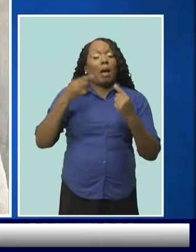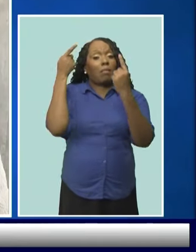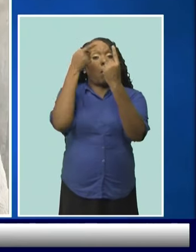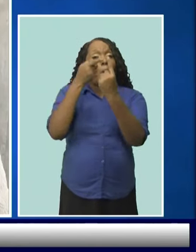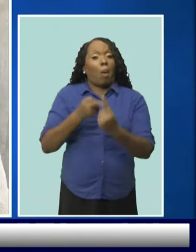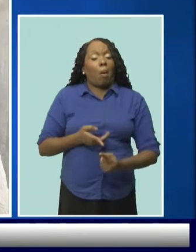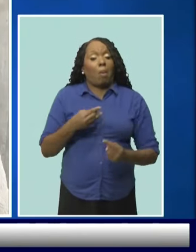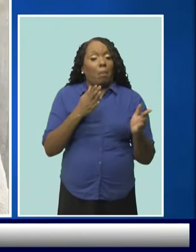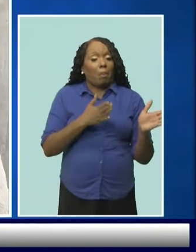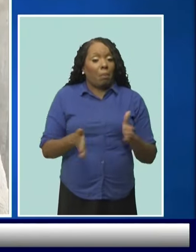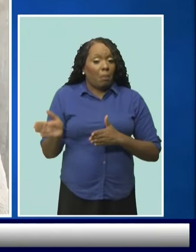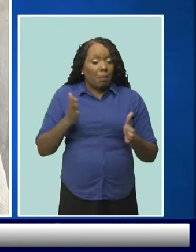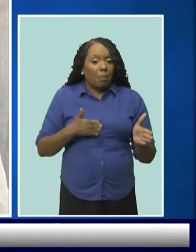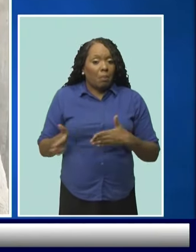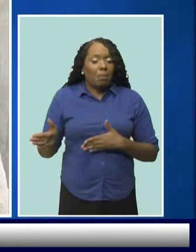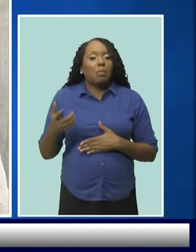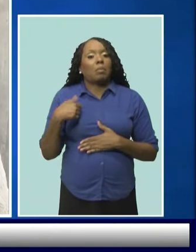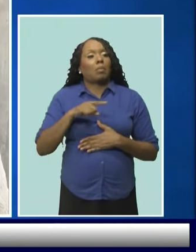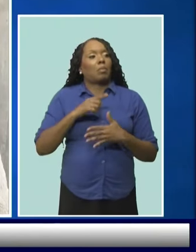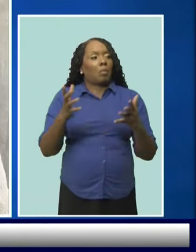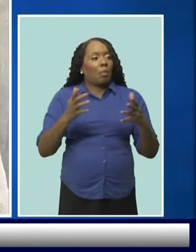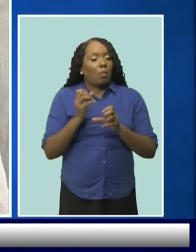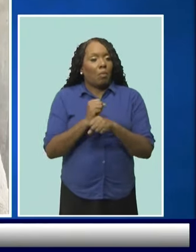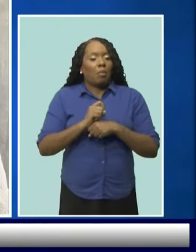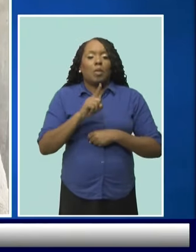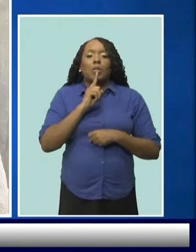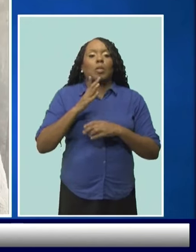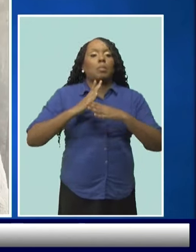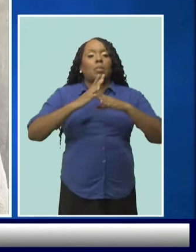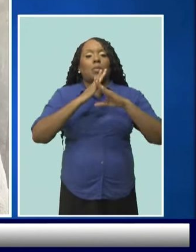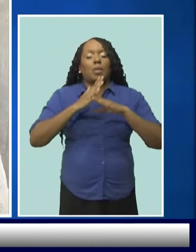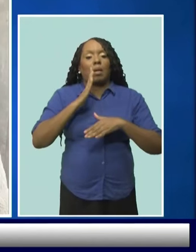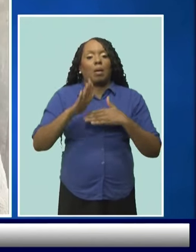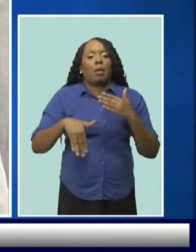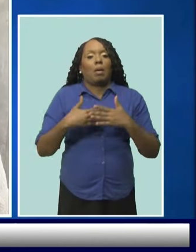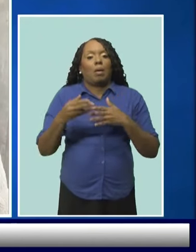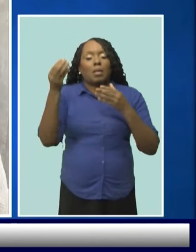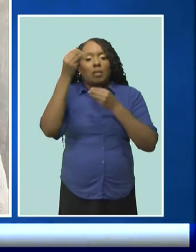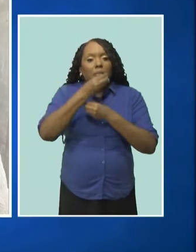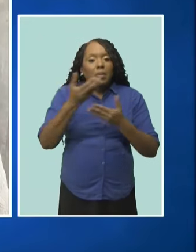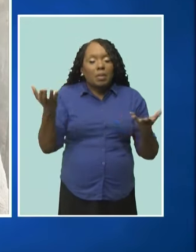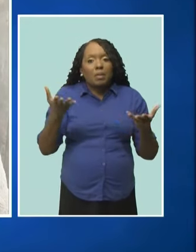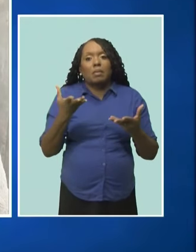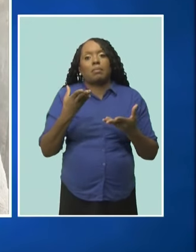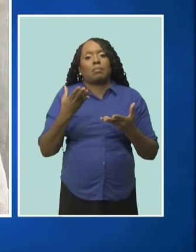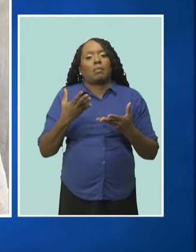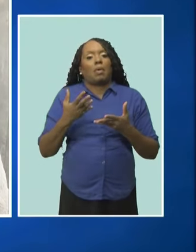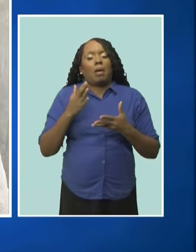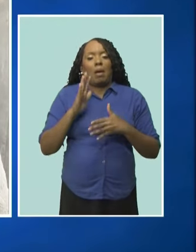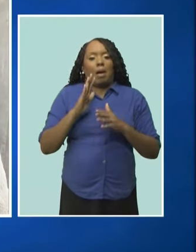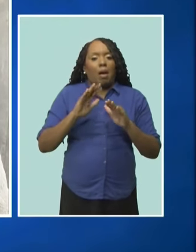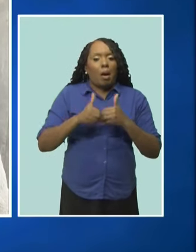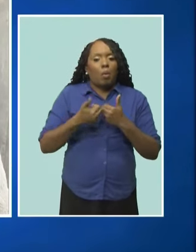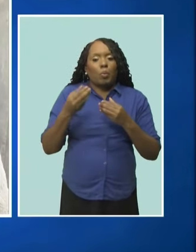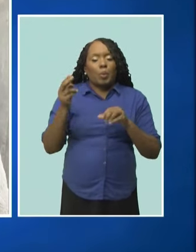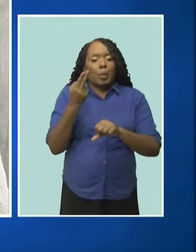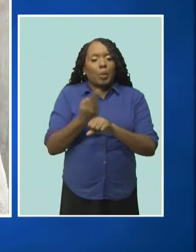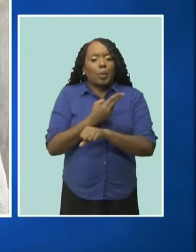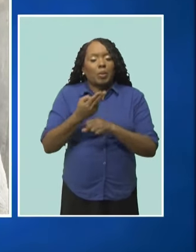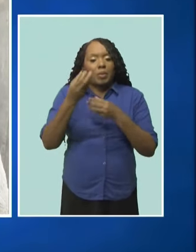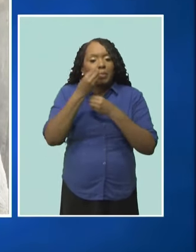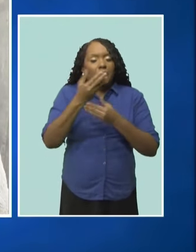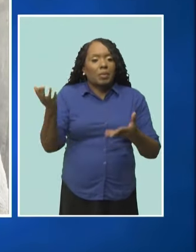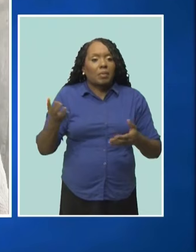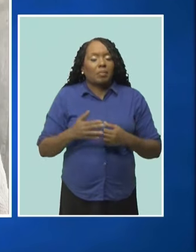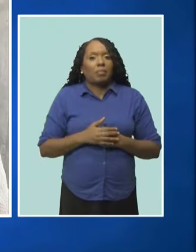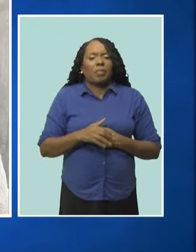for securing and protecting the data and infrastructure and users. In Barbados in particular it's not